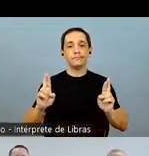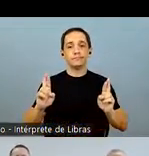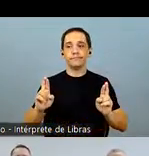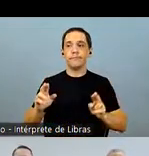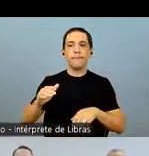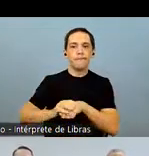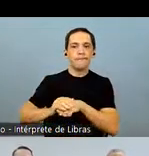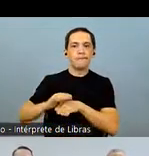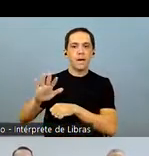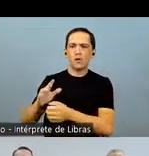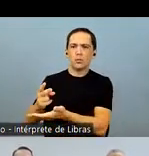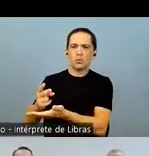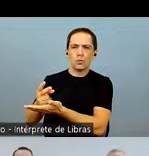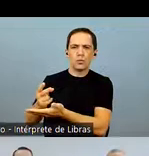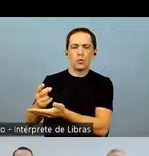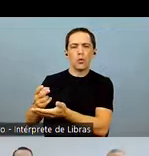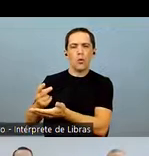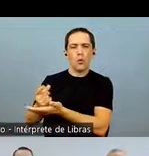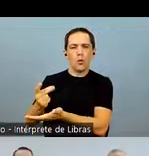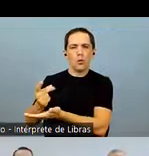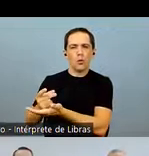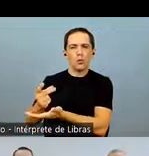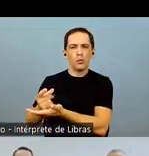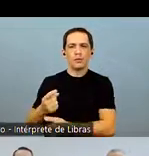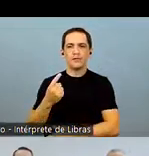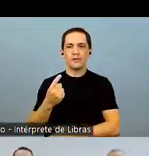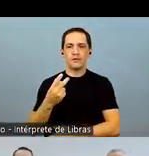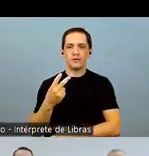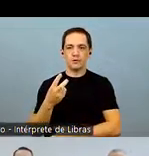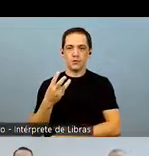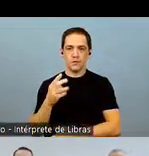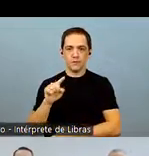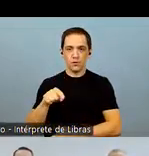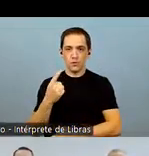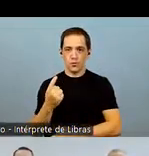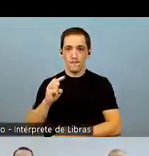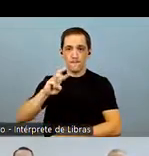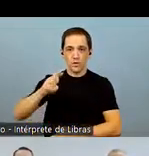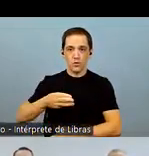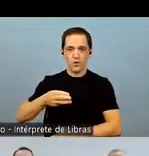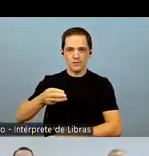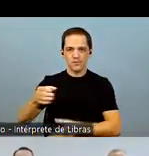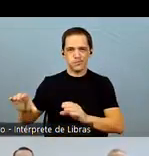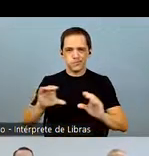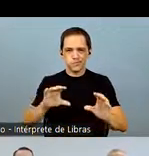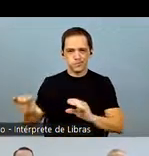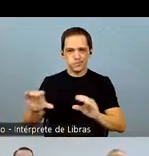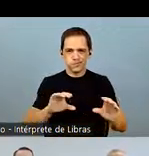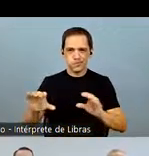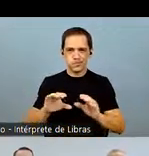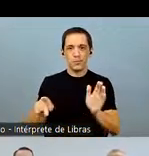internationally. Consumption of global fiber is expected to grow to